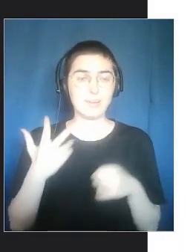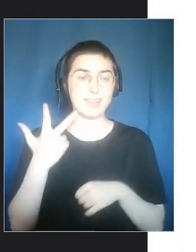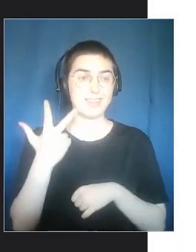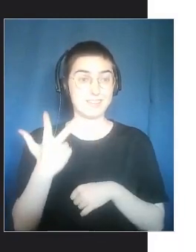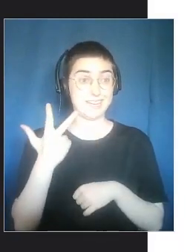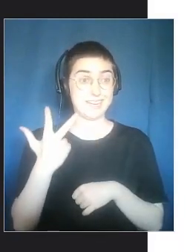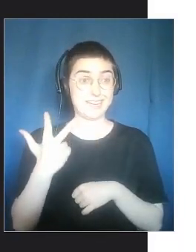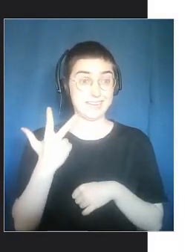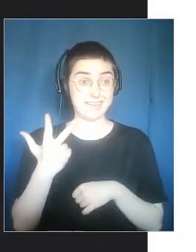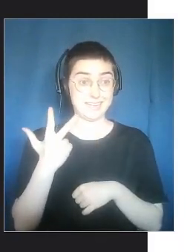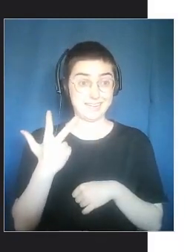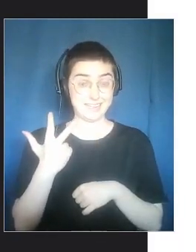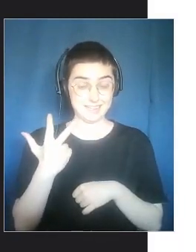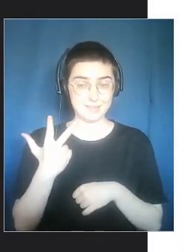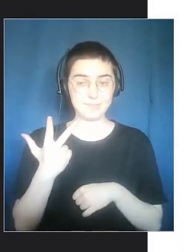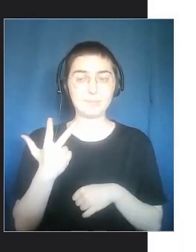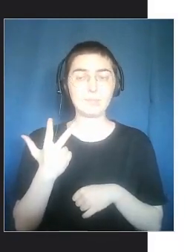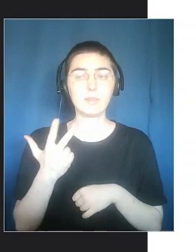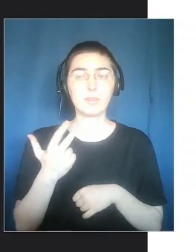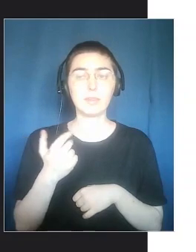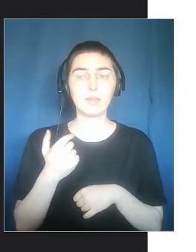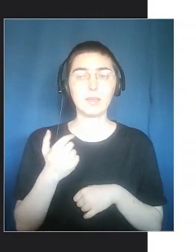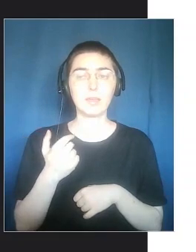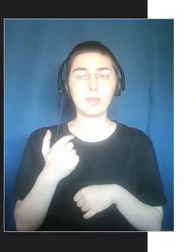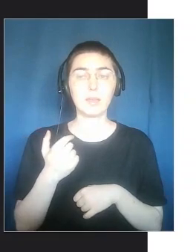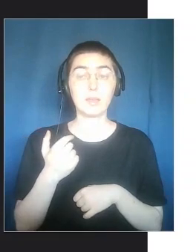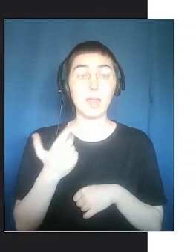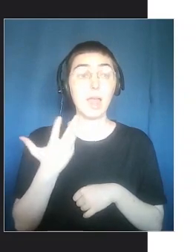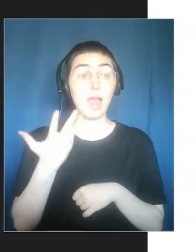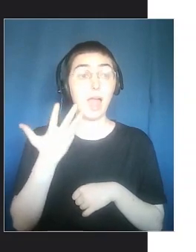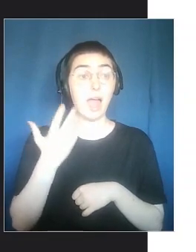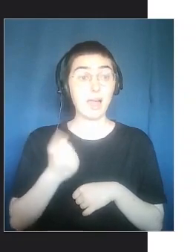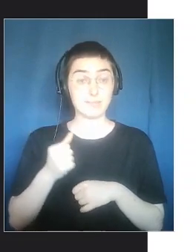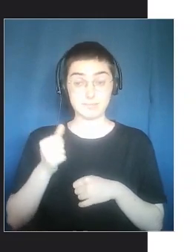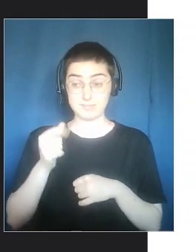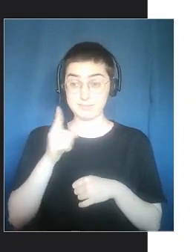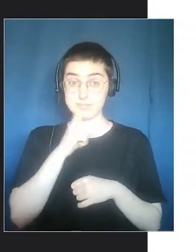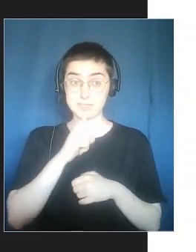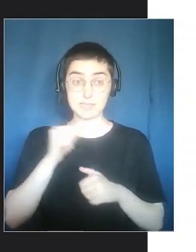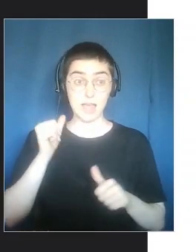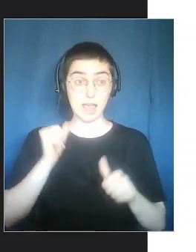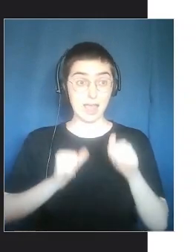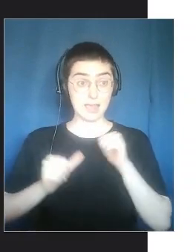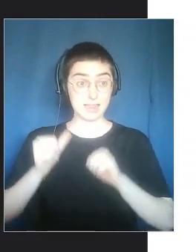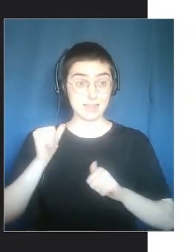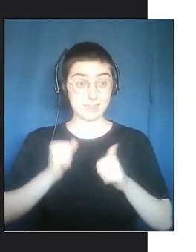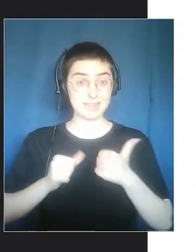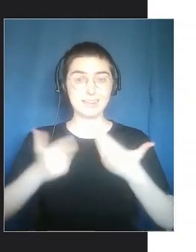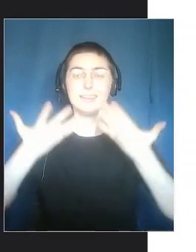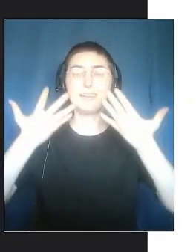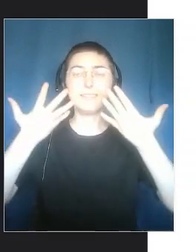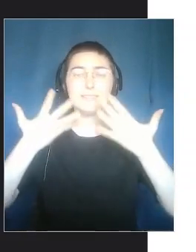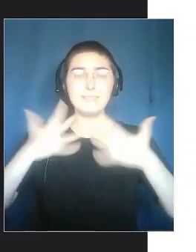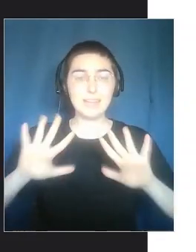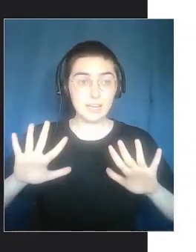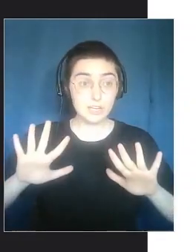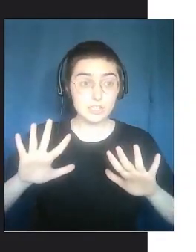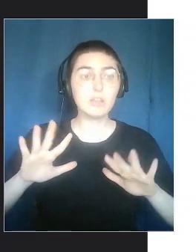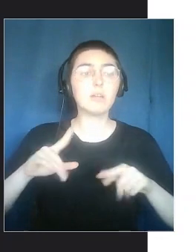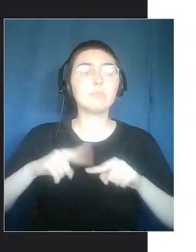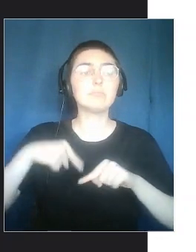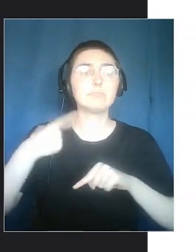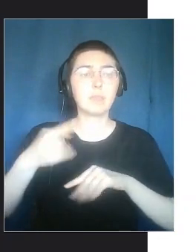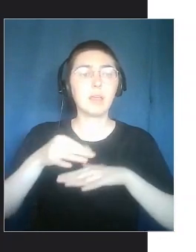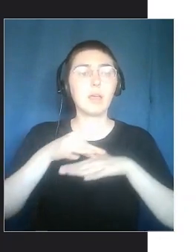So, there were three museums, three moments of silent plays before visiting